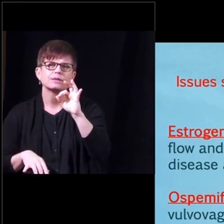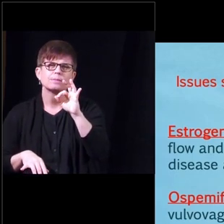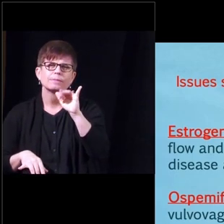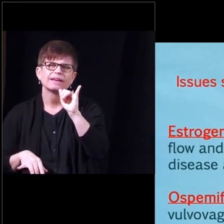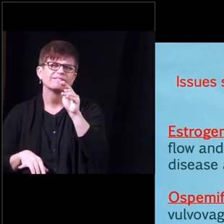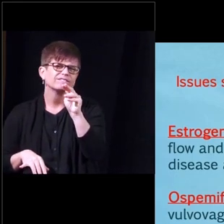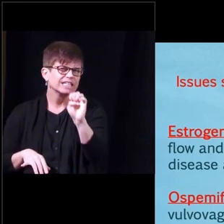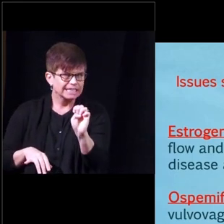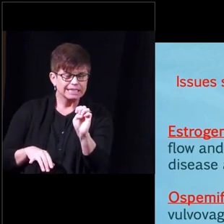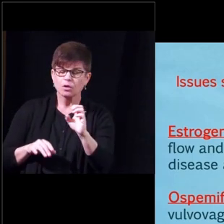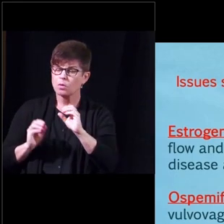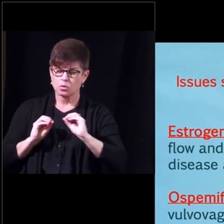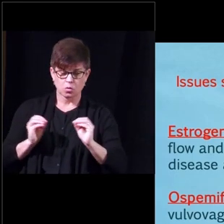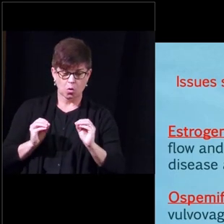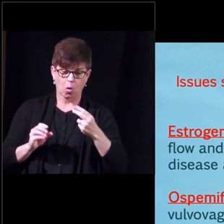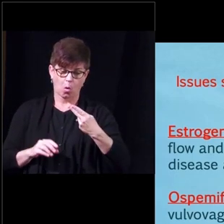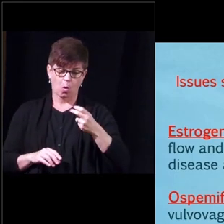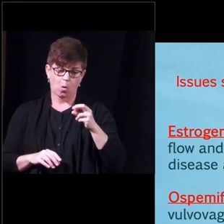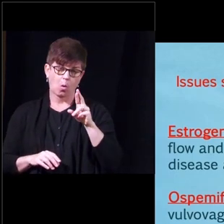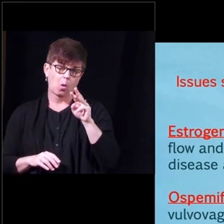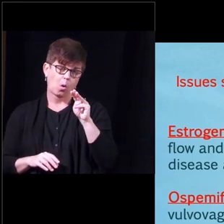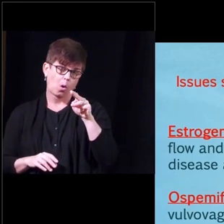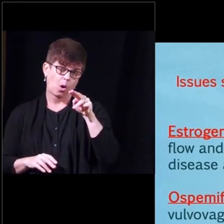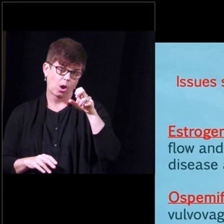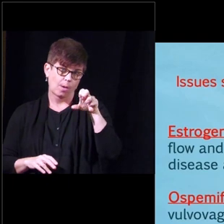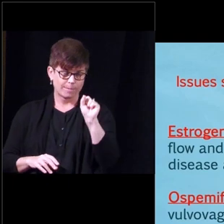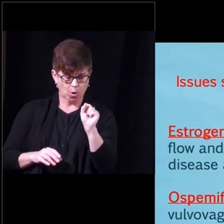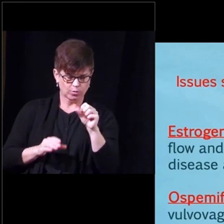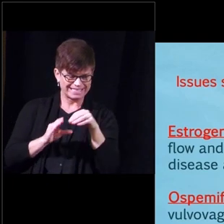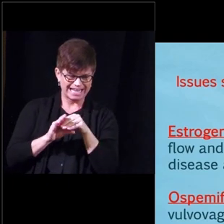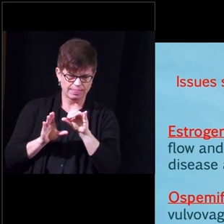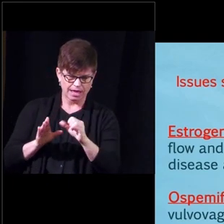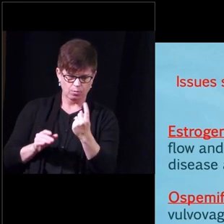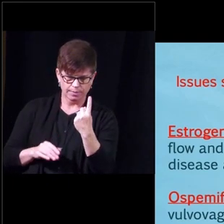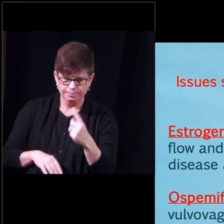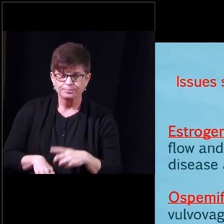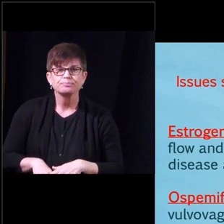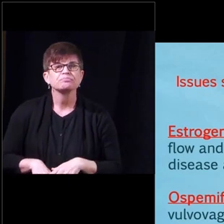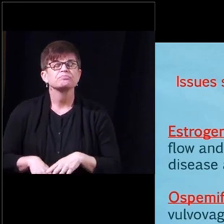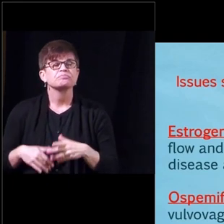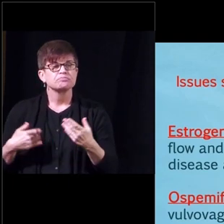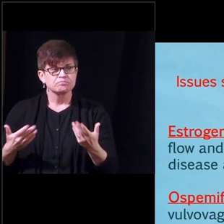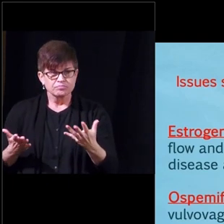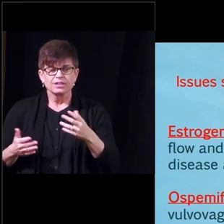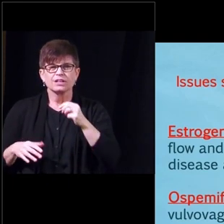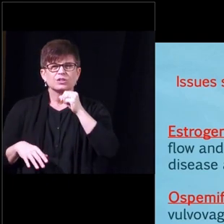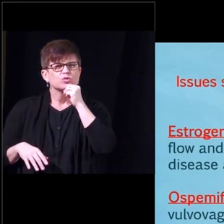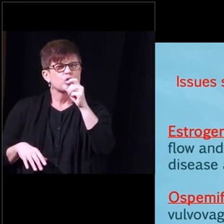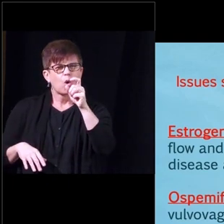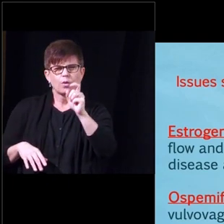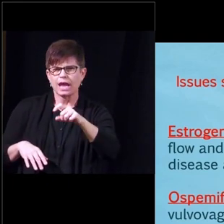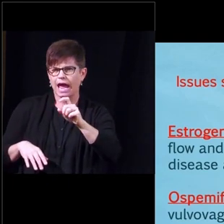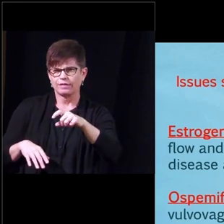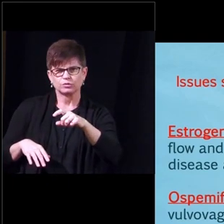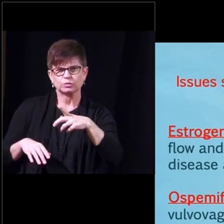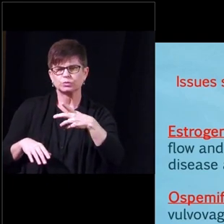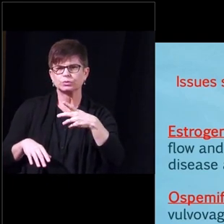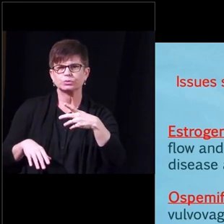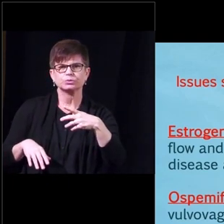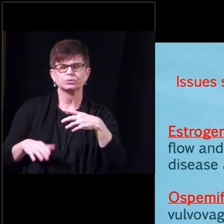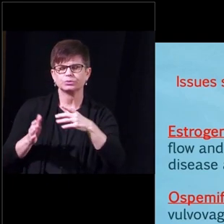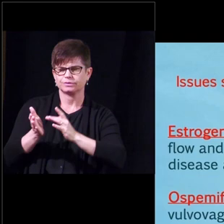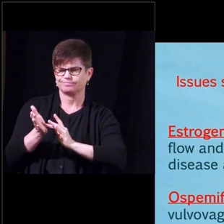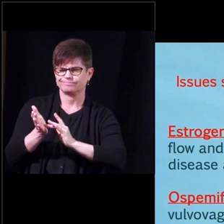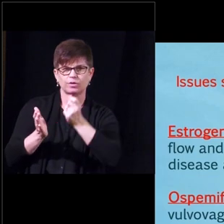vaginal atrophy atrophic vaginitis uh so that they don't have to take a vaginal cream or oral estrogen